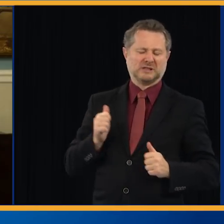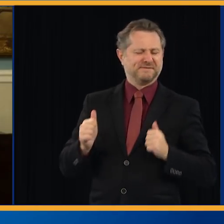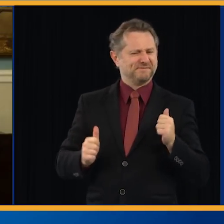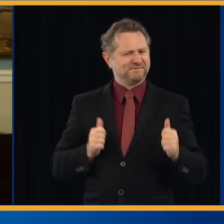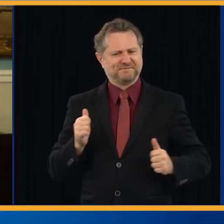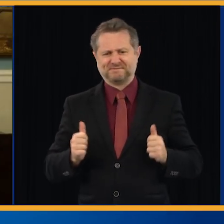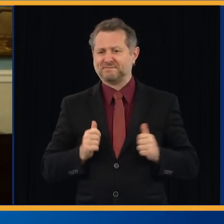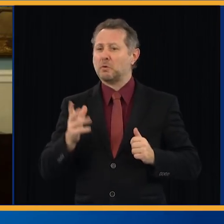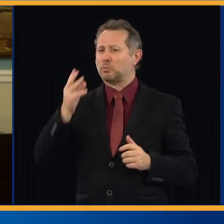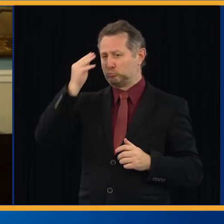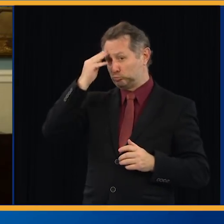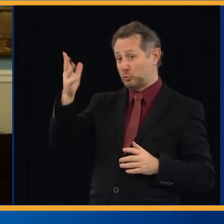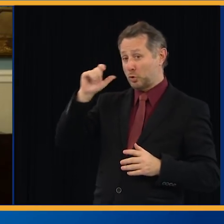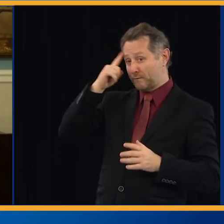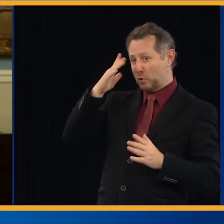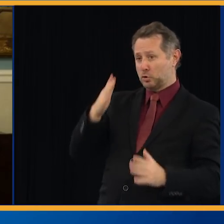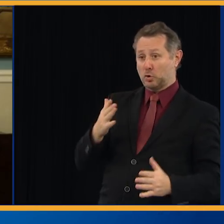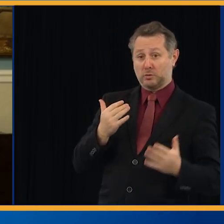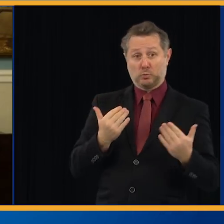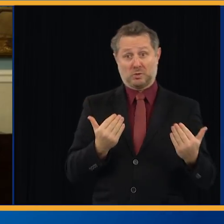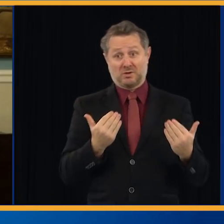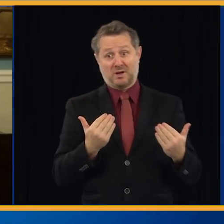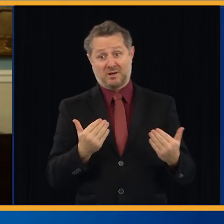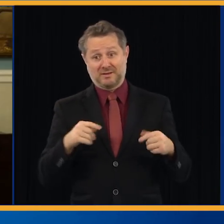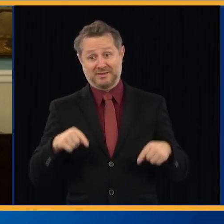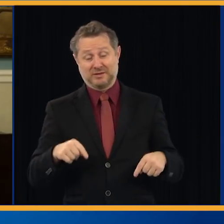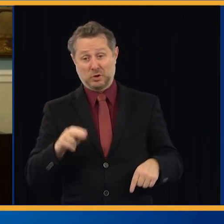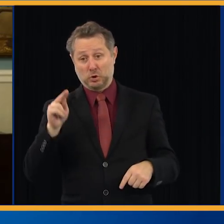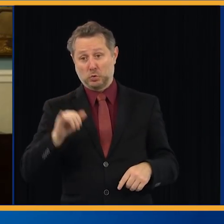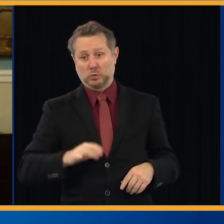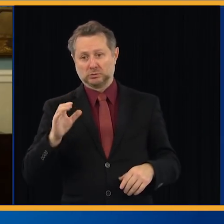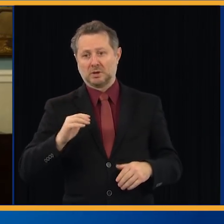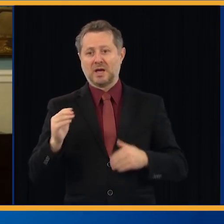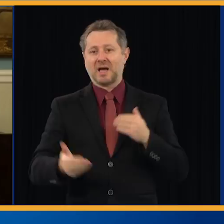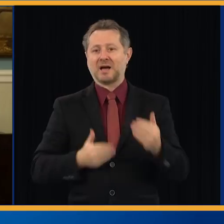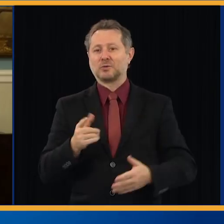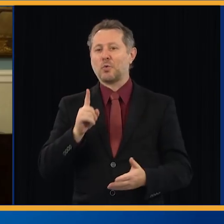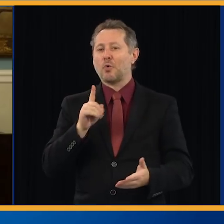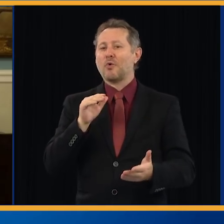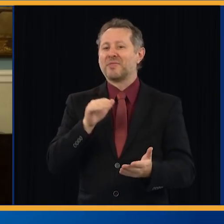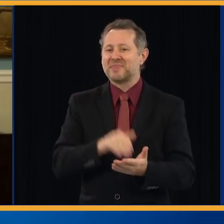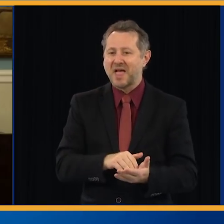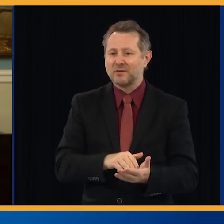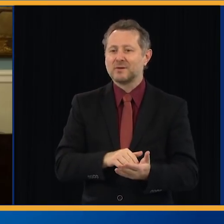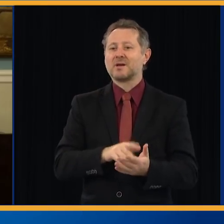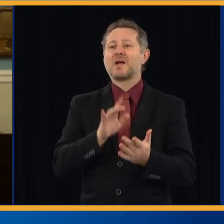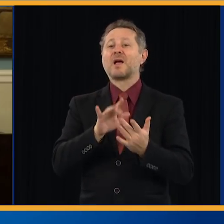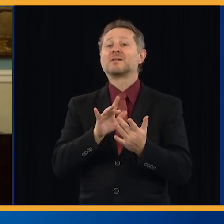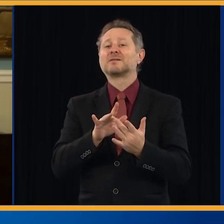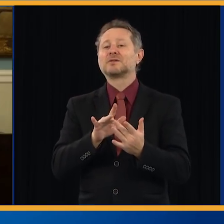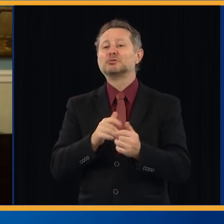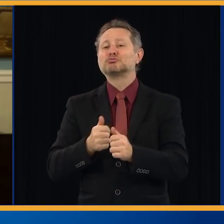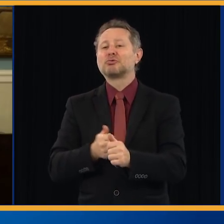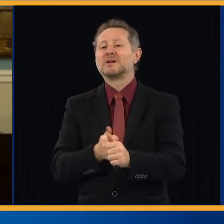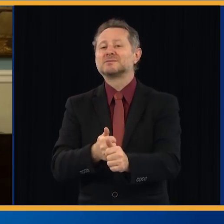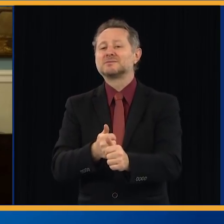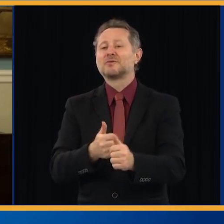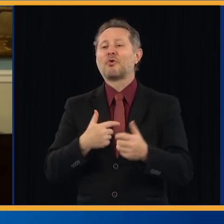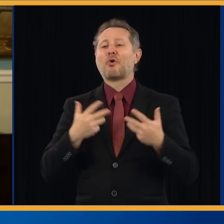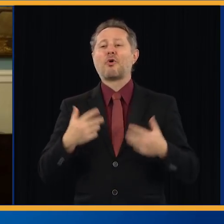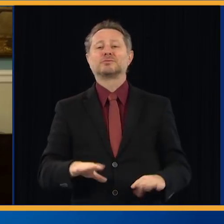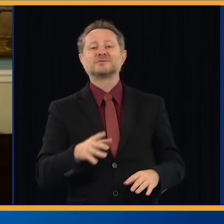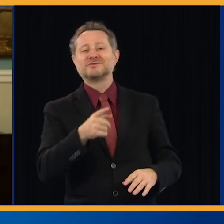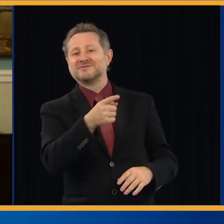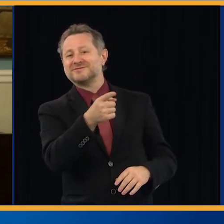Governor, New York City right now is hiring 1,000 contact tracers with health care background to supercharge this